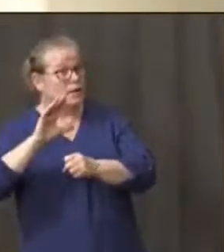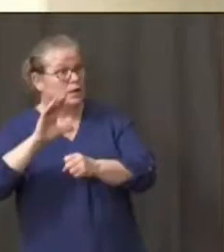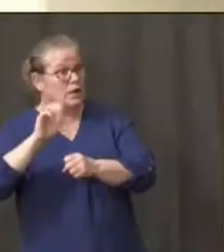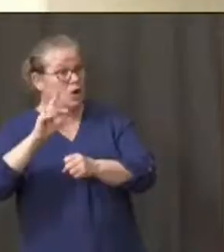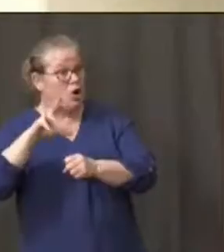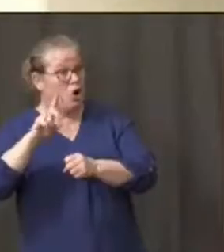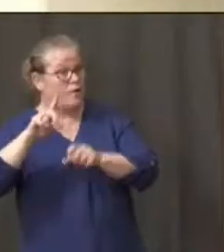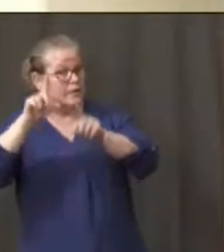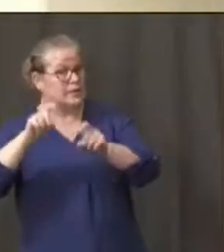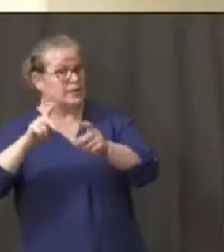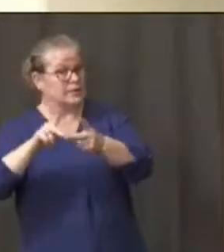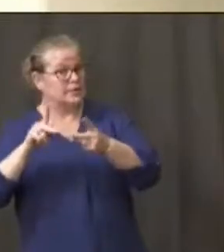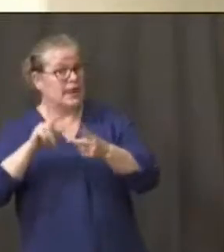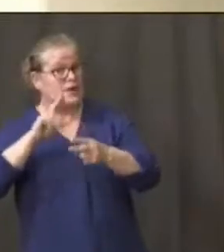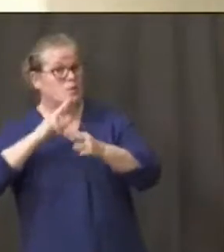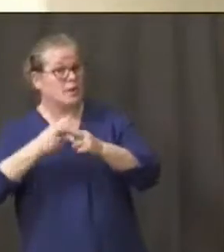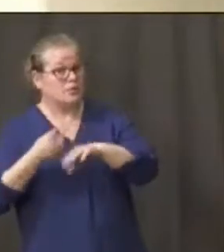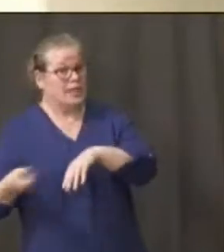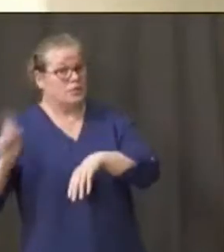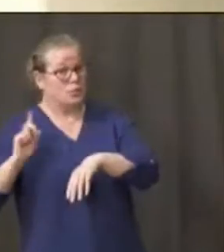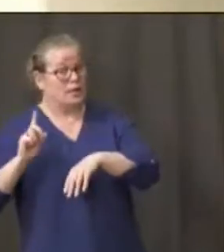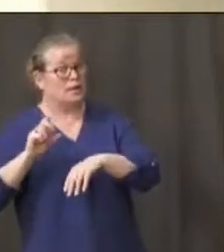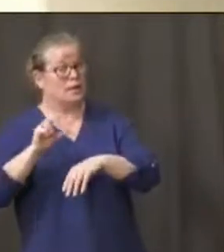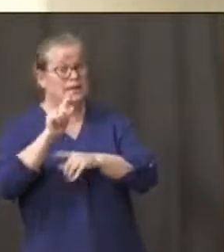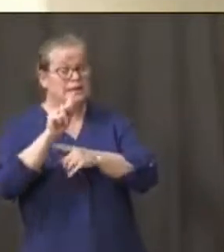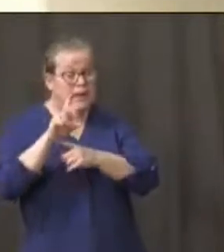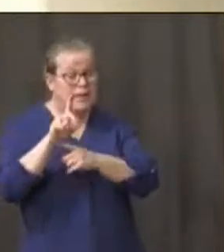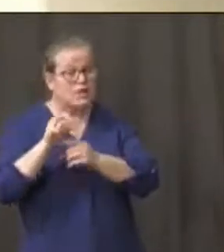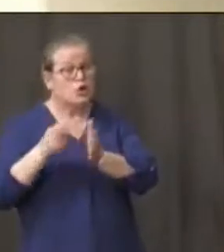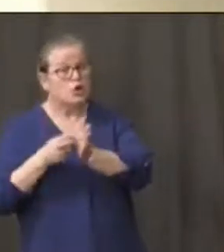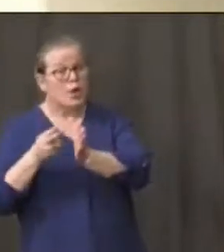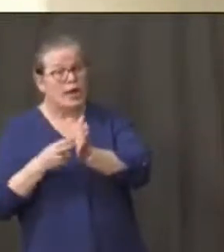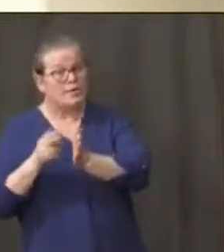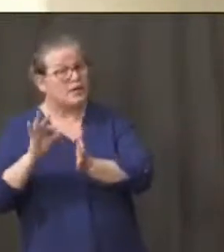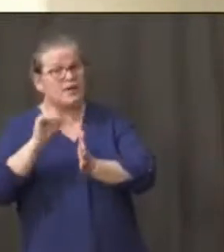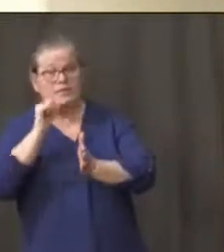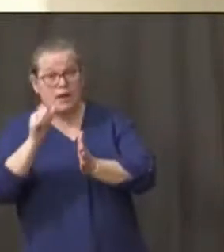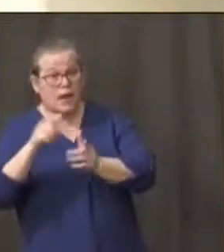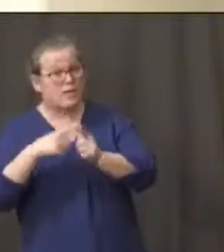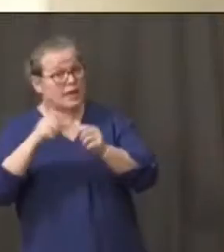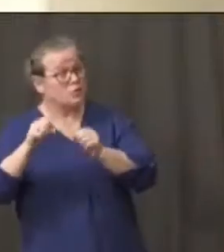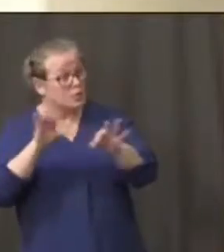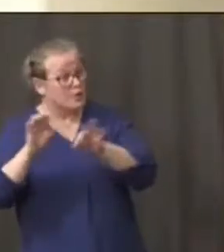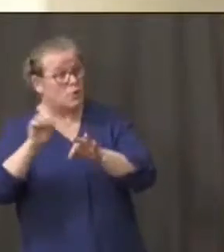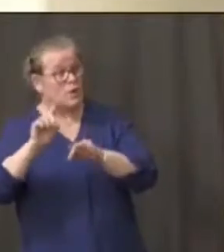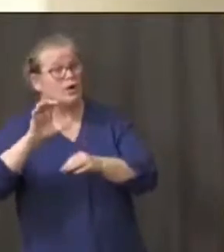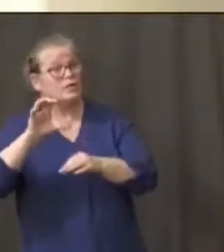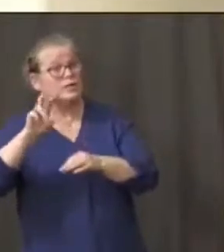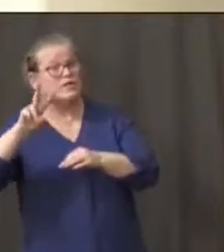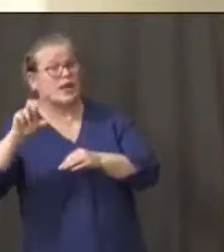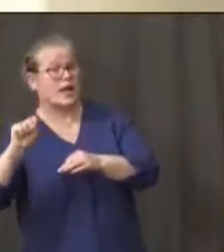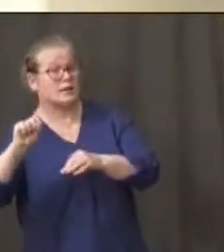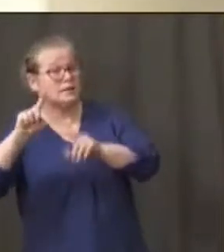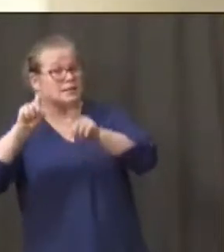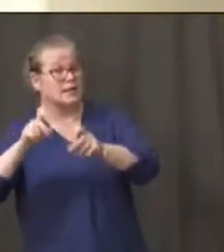stanford and even if not an update on those two cvs testing sites am i allowed to confirm that i'll speak to this one